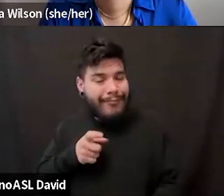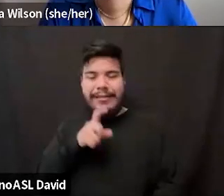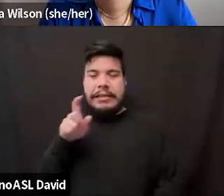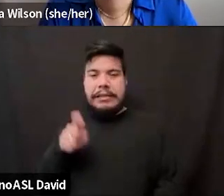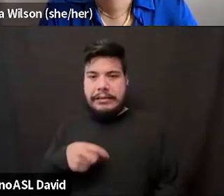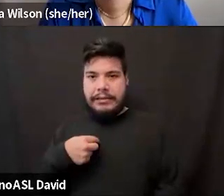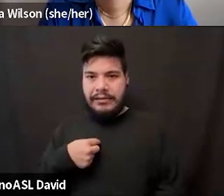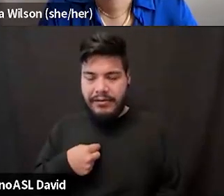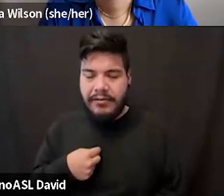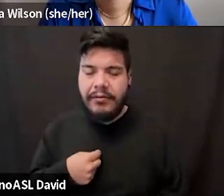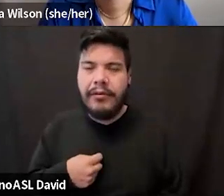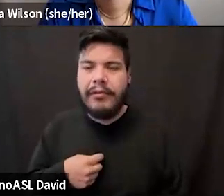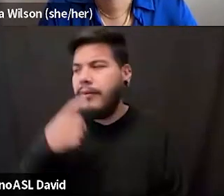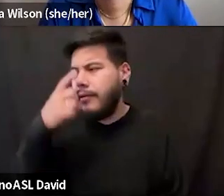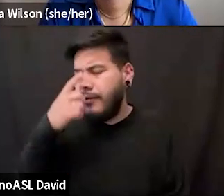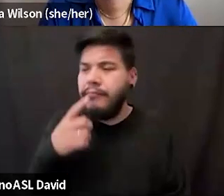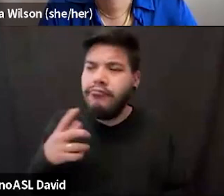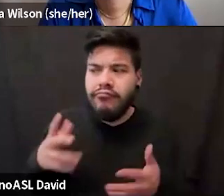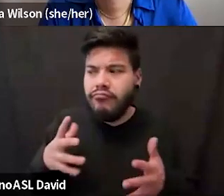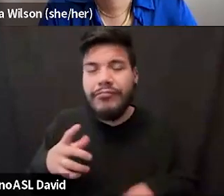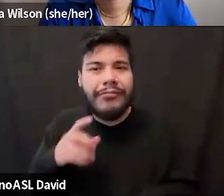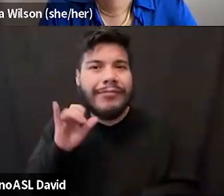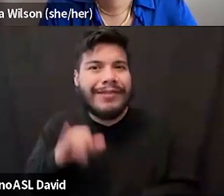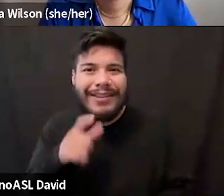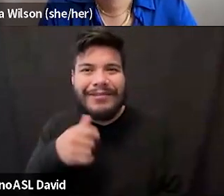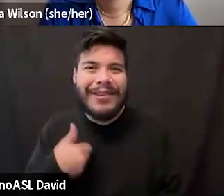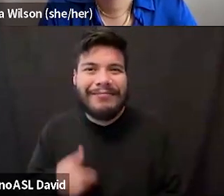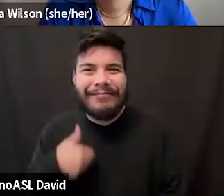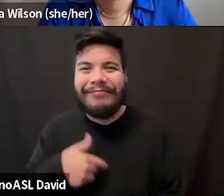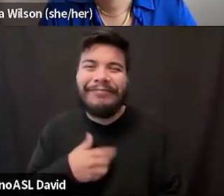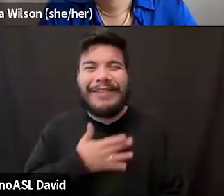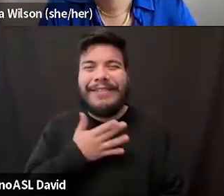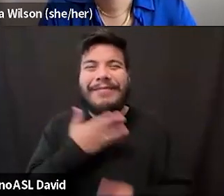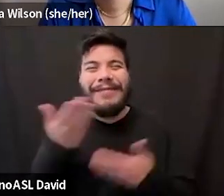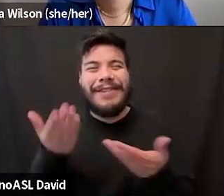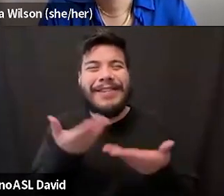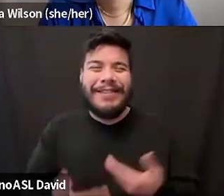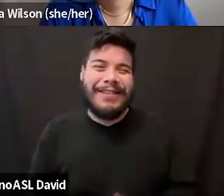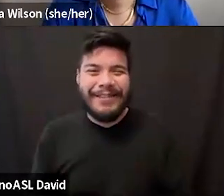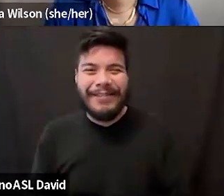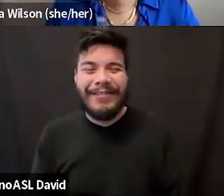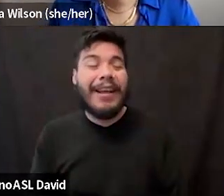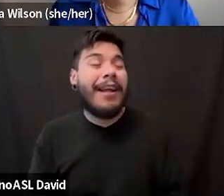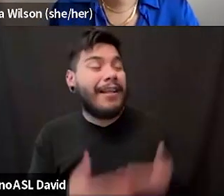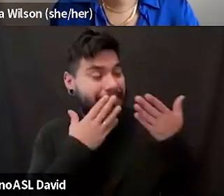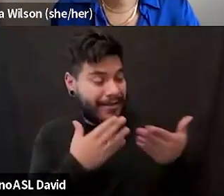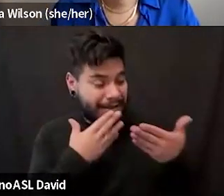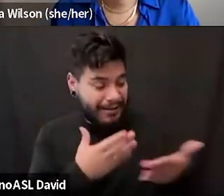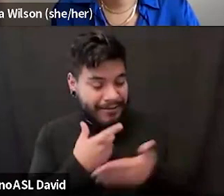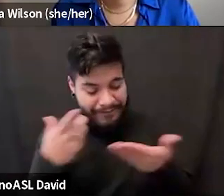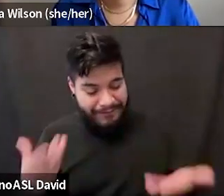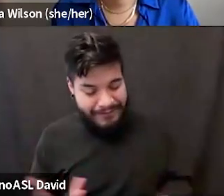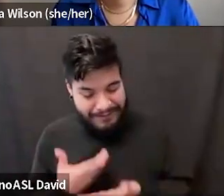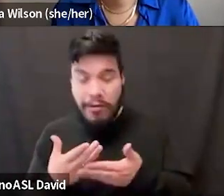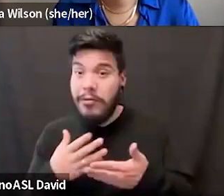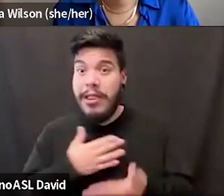And yeah, I think that's about it. That's me. I'm glad to be here. Thank you. We are glad to have you here. We're glad to have